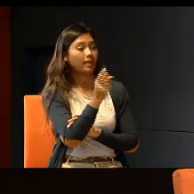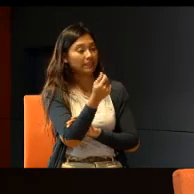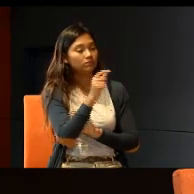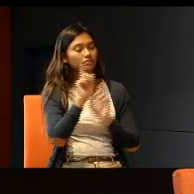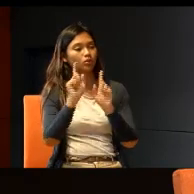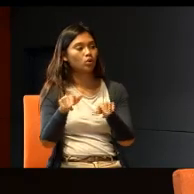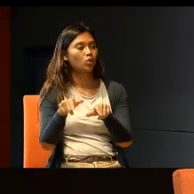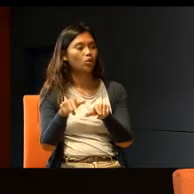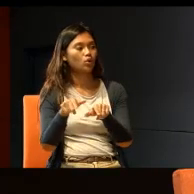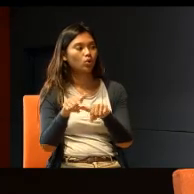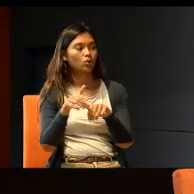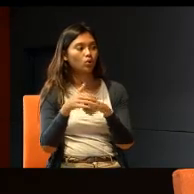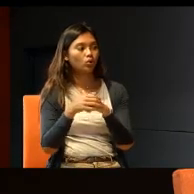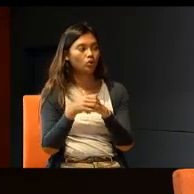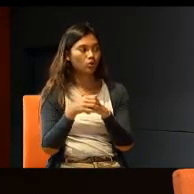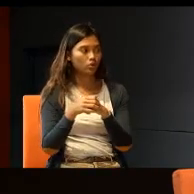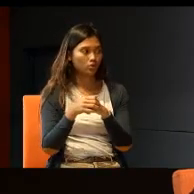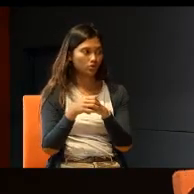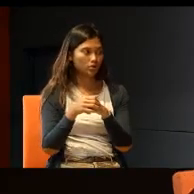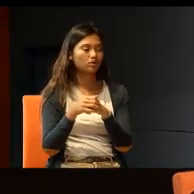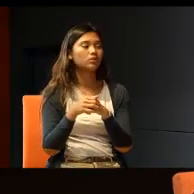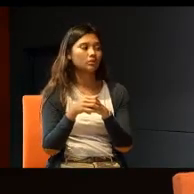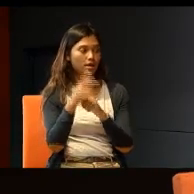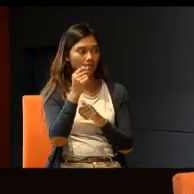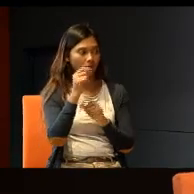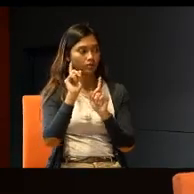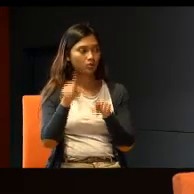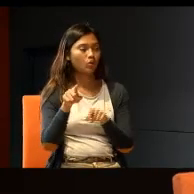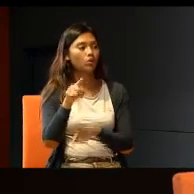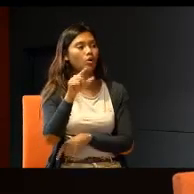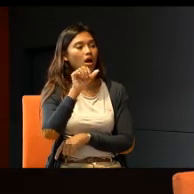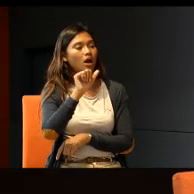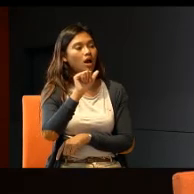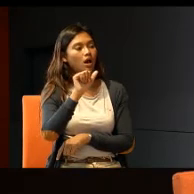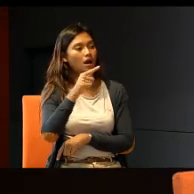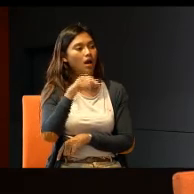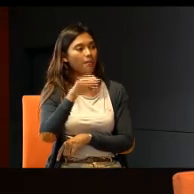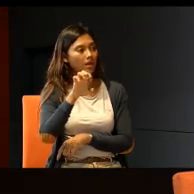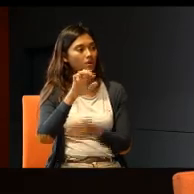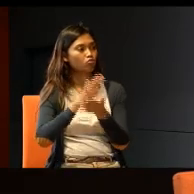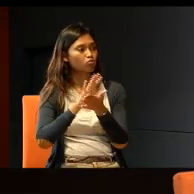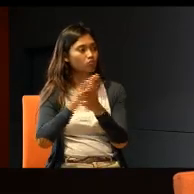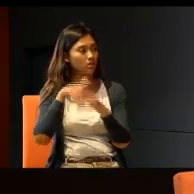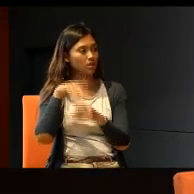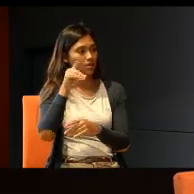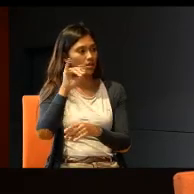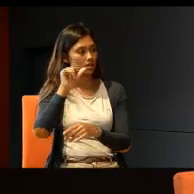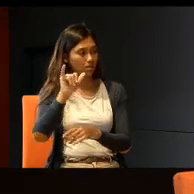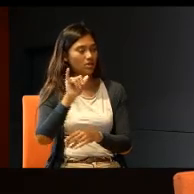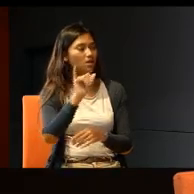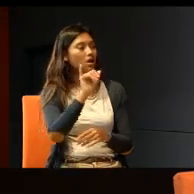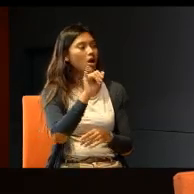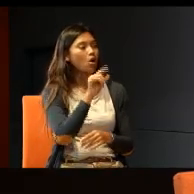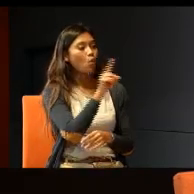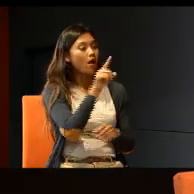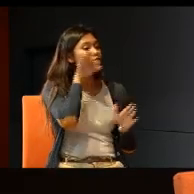the Agape School in Delhi. It's only $200 per